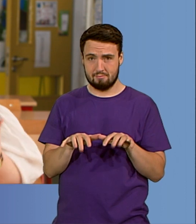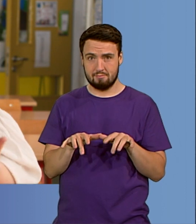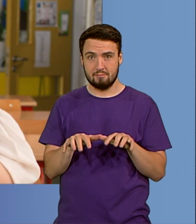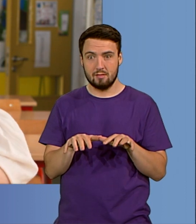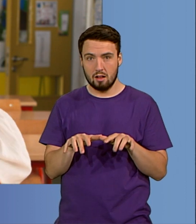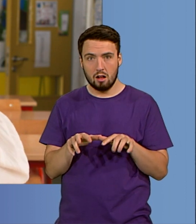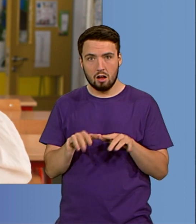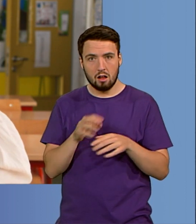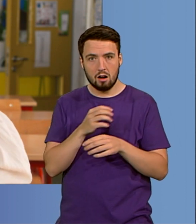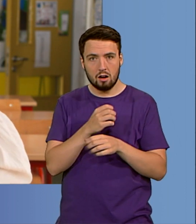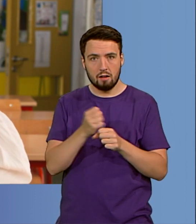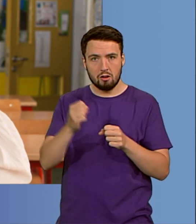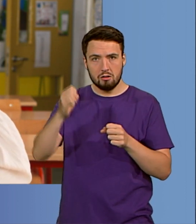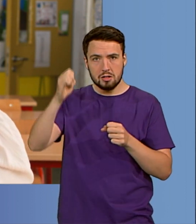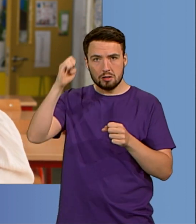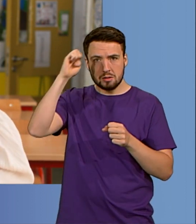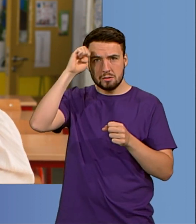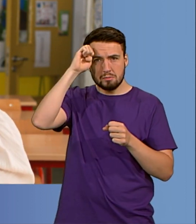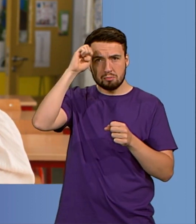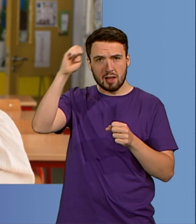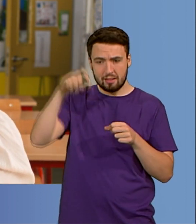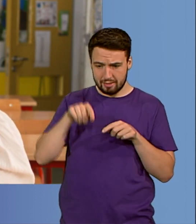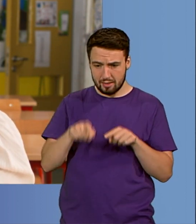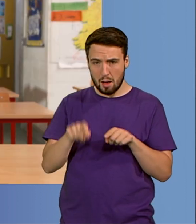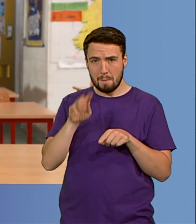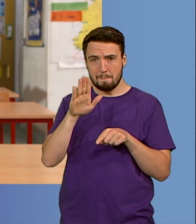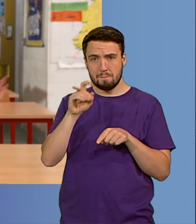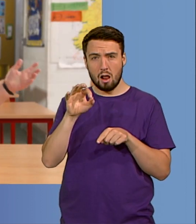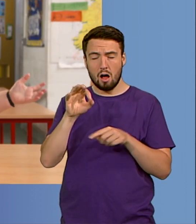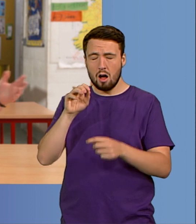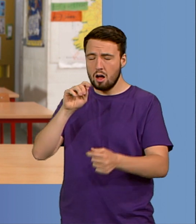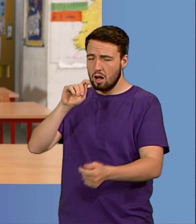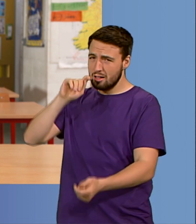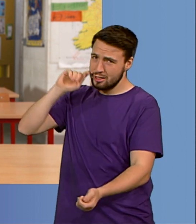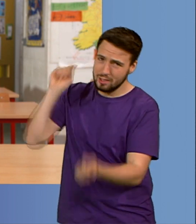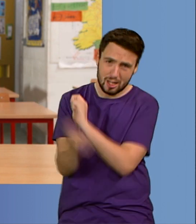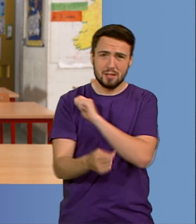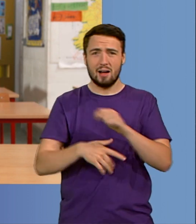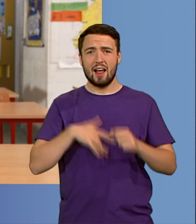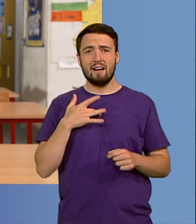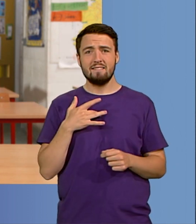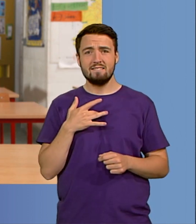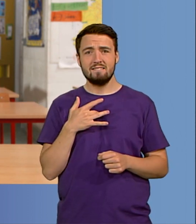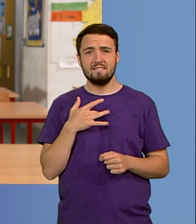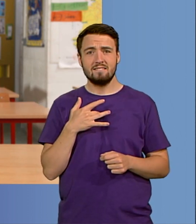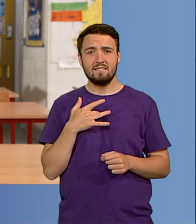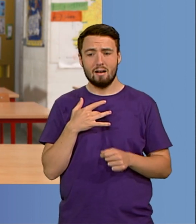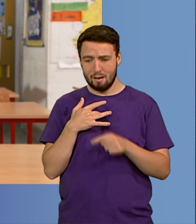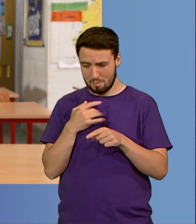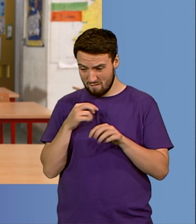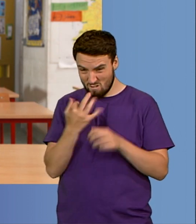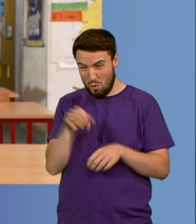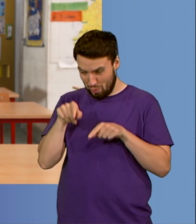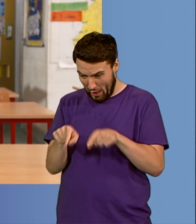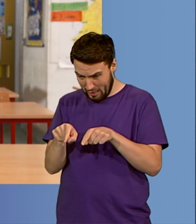I had no idea would change my life. I got to go to New York and give a big talk called a TED